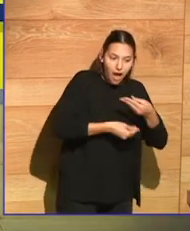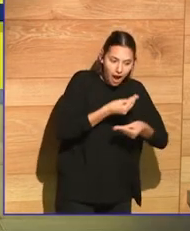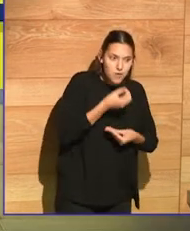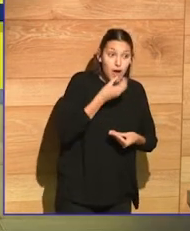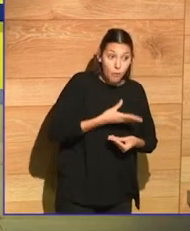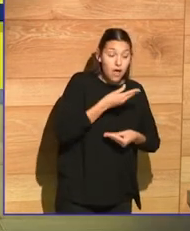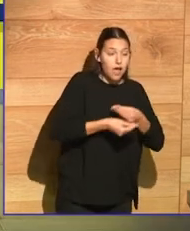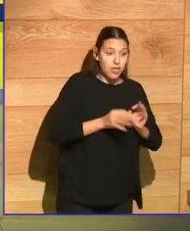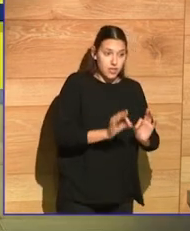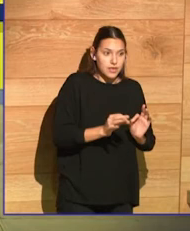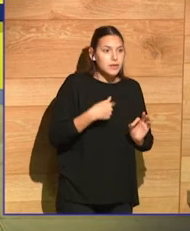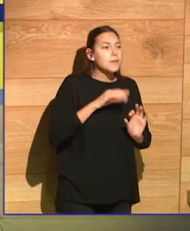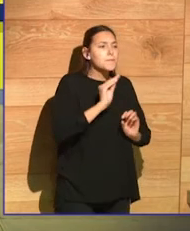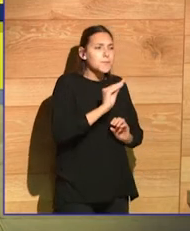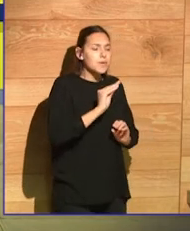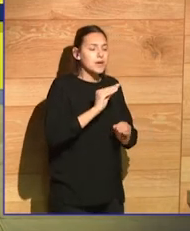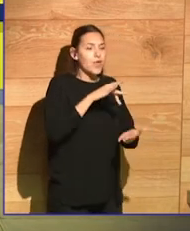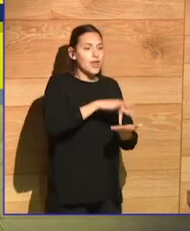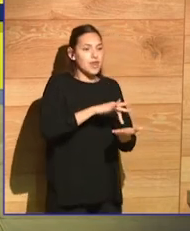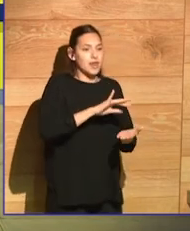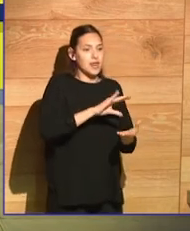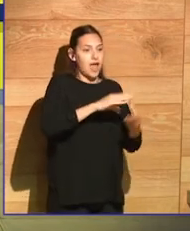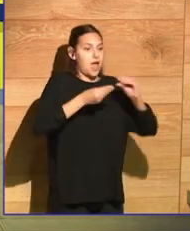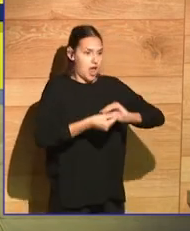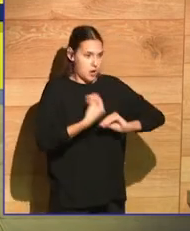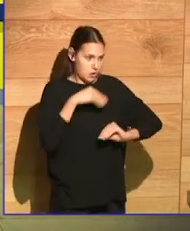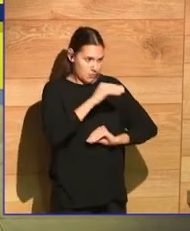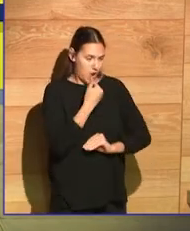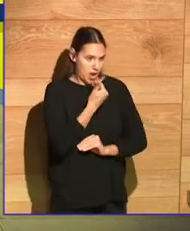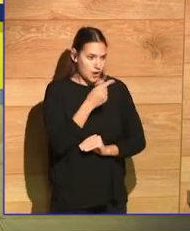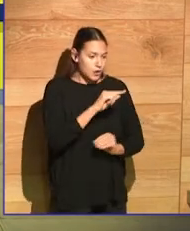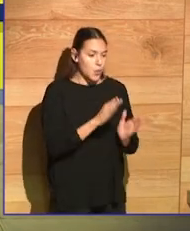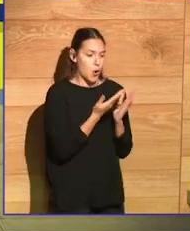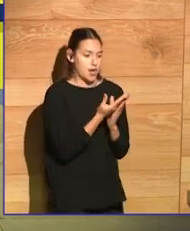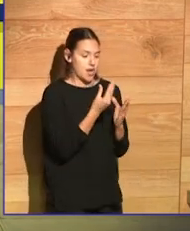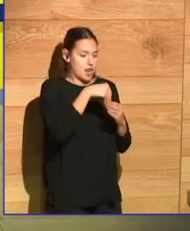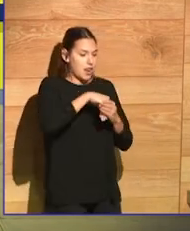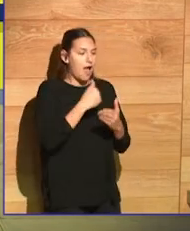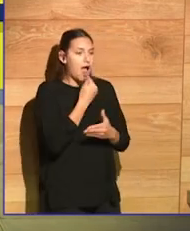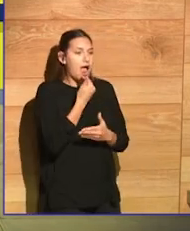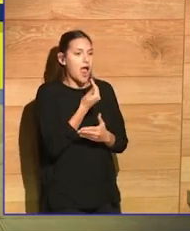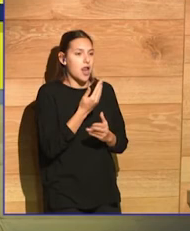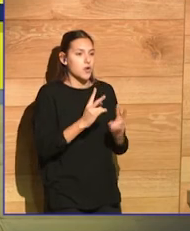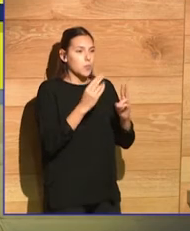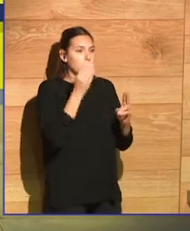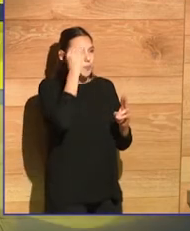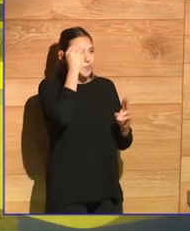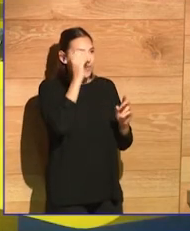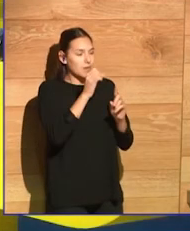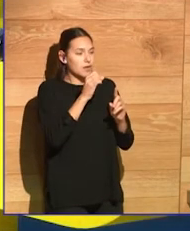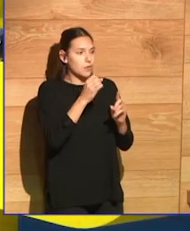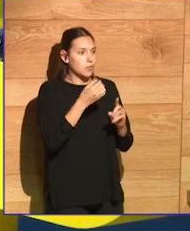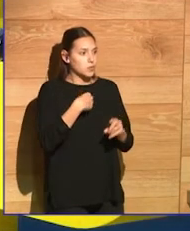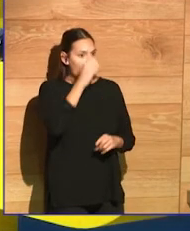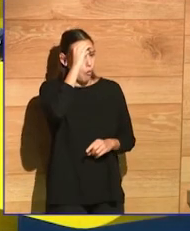By the way, I wanted to ask you about Adjustment Day. There's a point in the book where it looks like it's